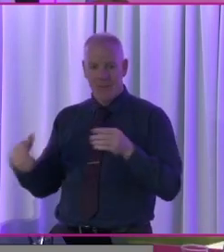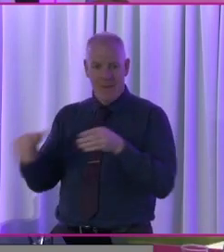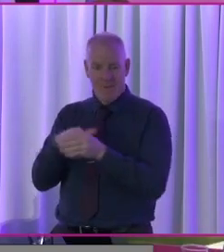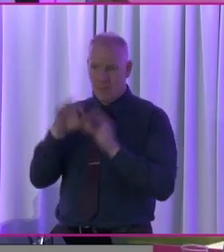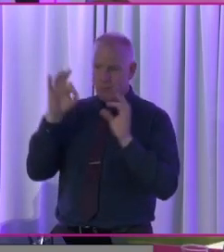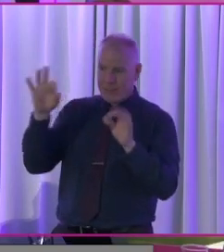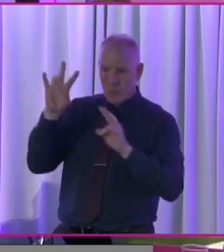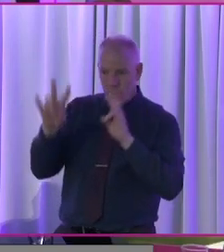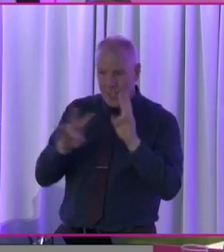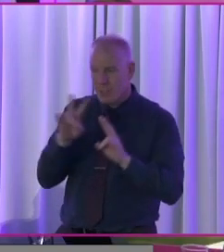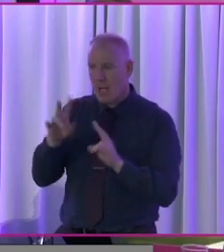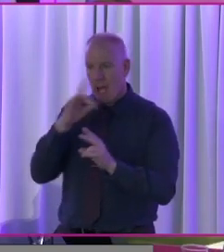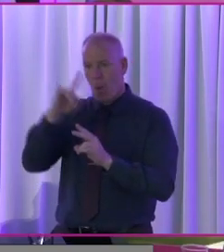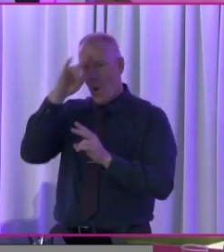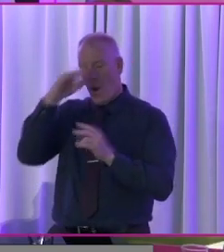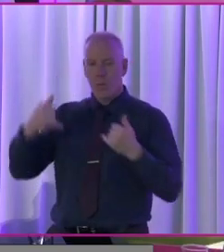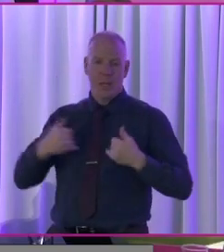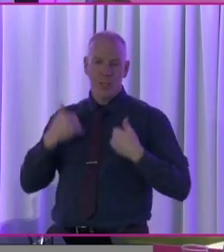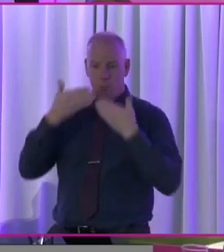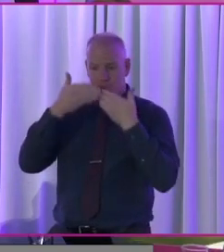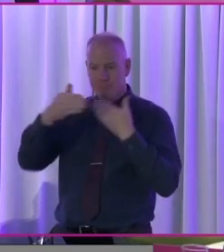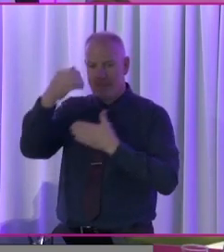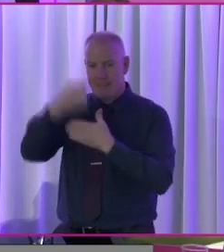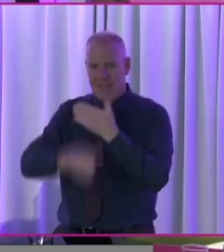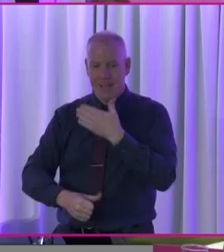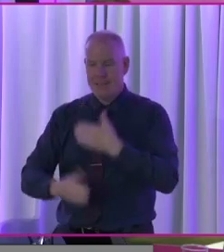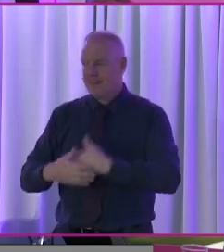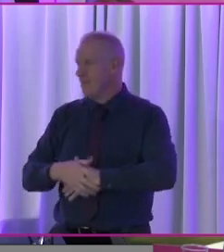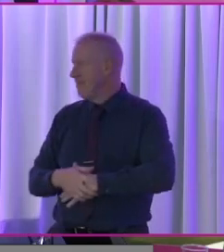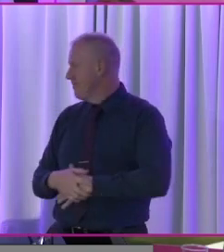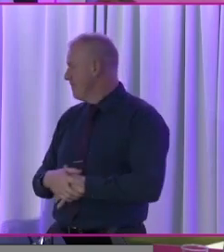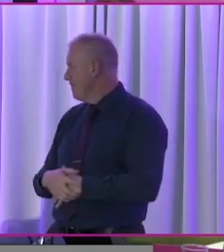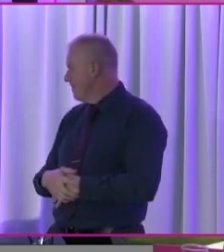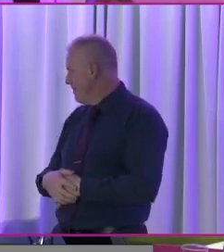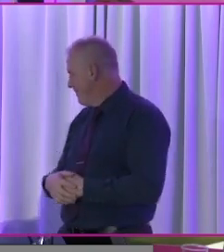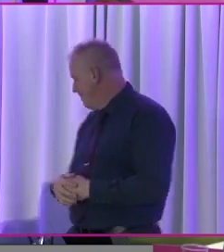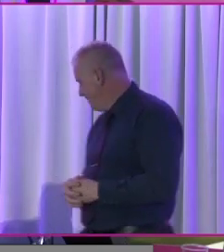great questions, um, and we hope that you enjoy the rest of the day. Thank you.